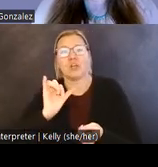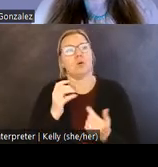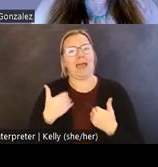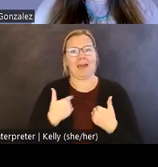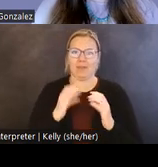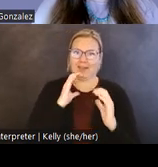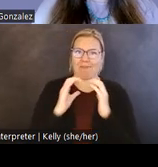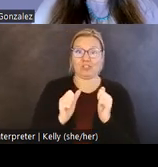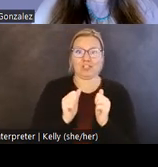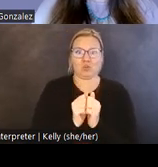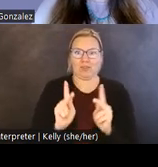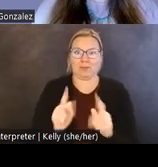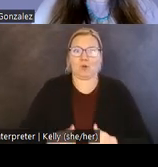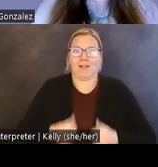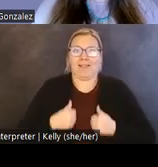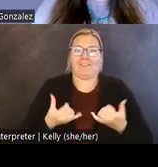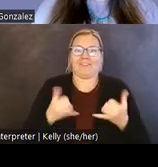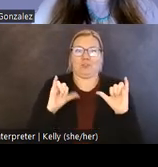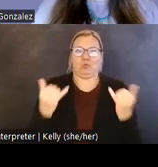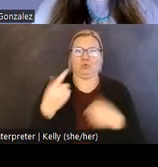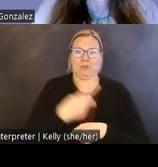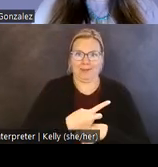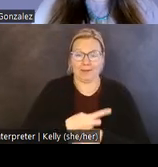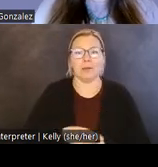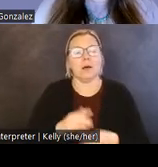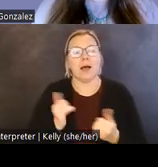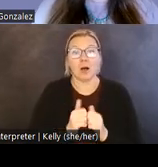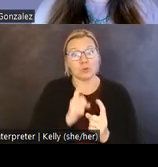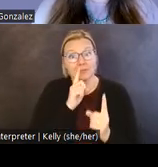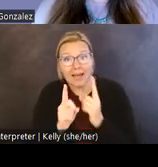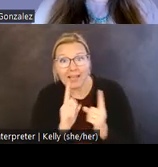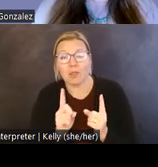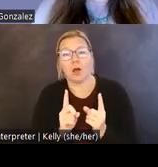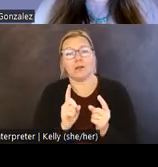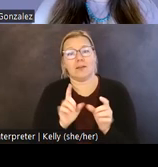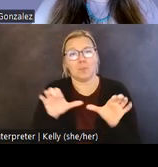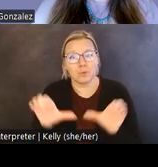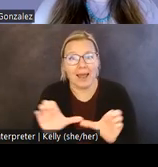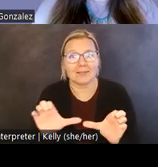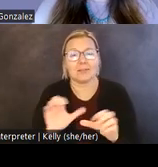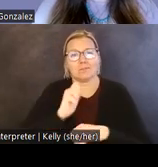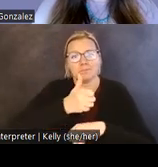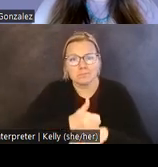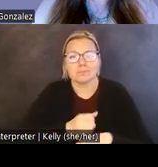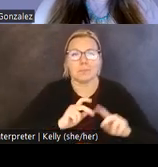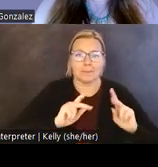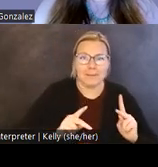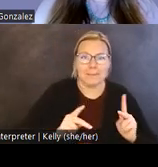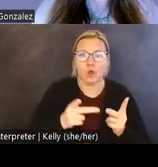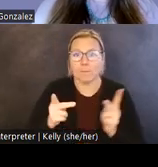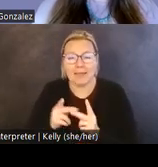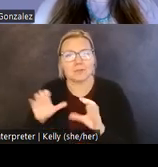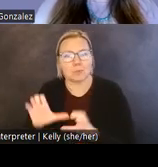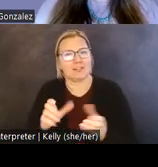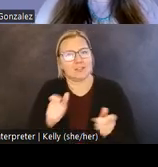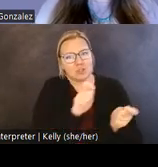and how might such dialogue engaged practice and in placement of people places and practices move